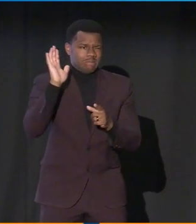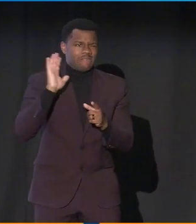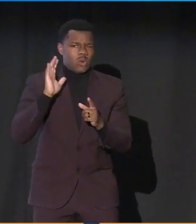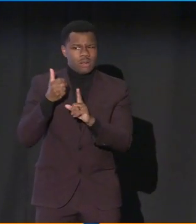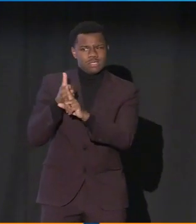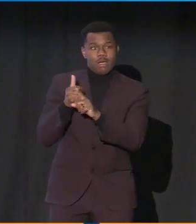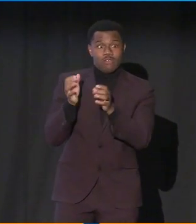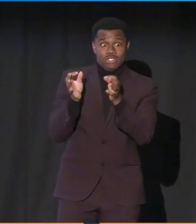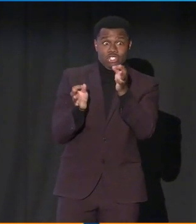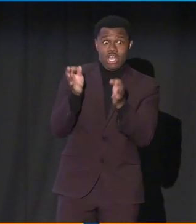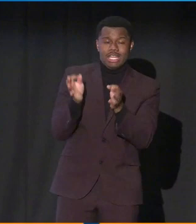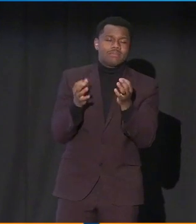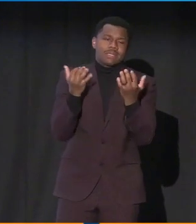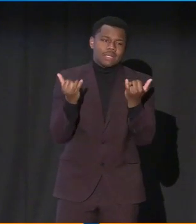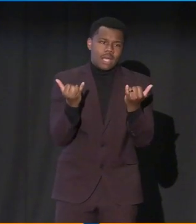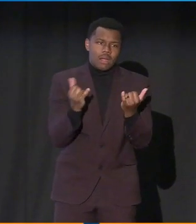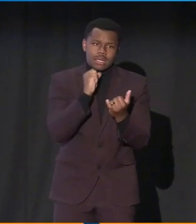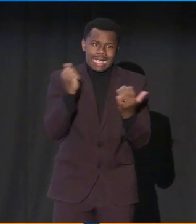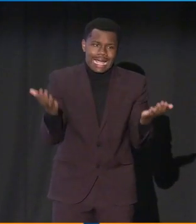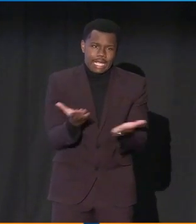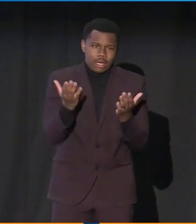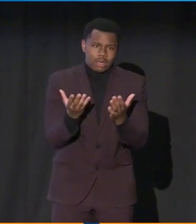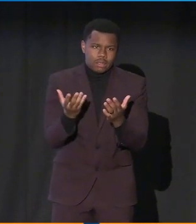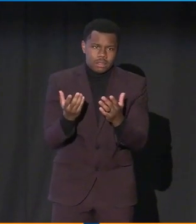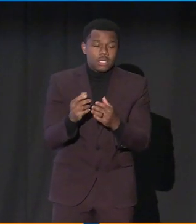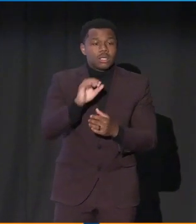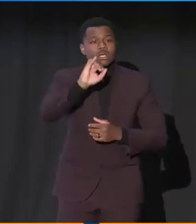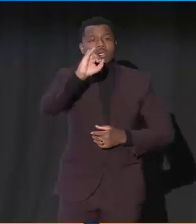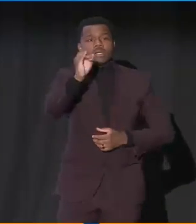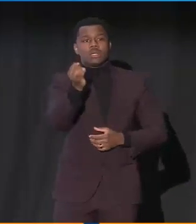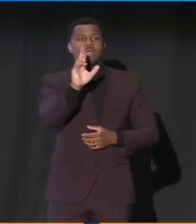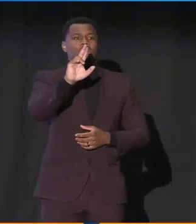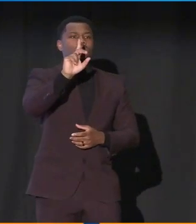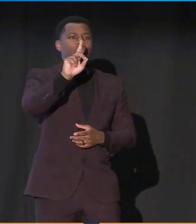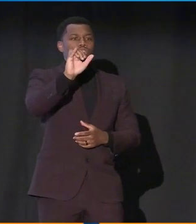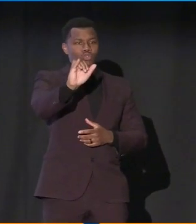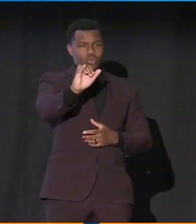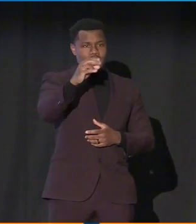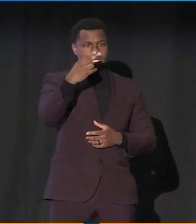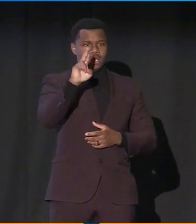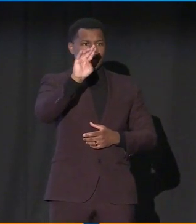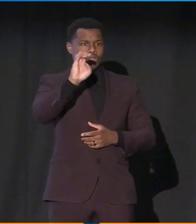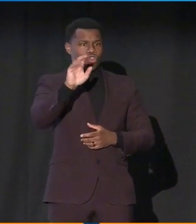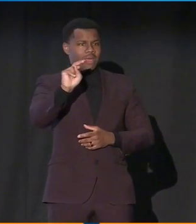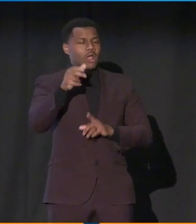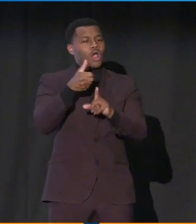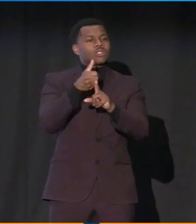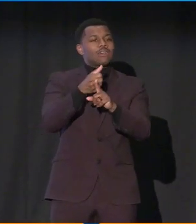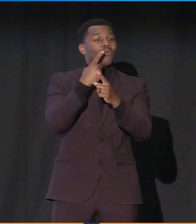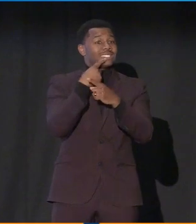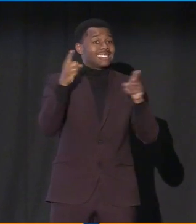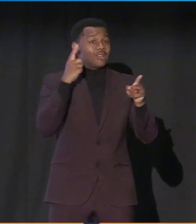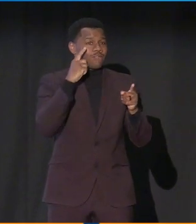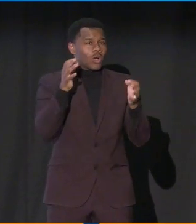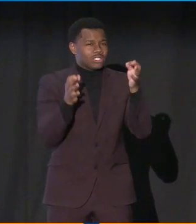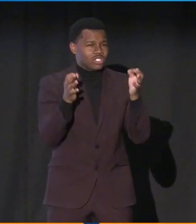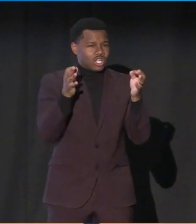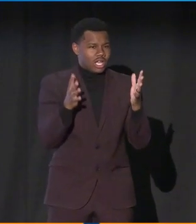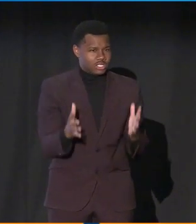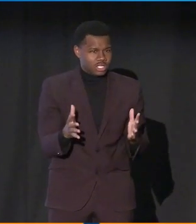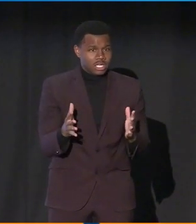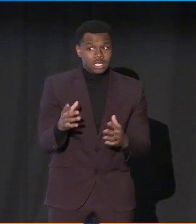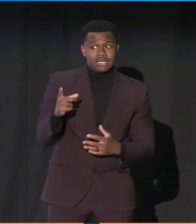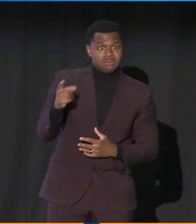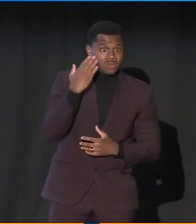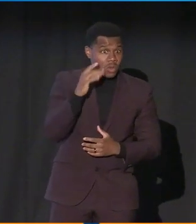to just just say a few words. Judy Heumann was announced as a judge earlier this year. And for those of that don't know who Judy